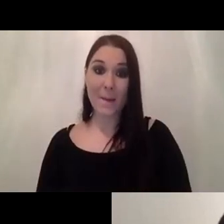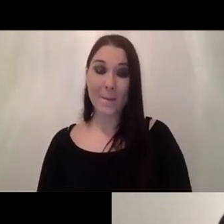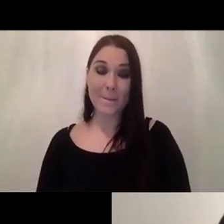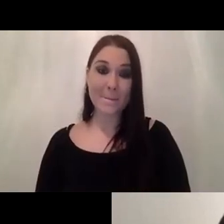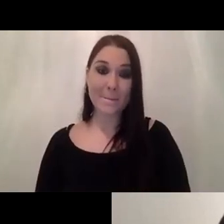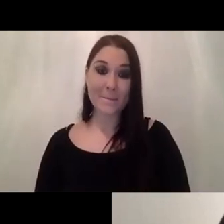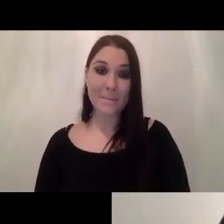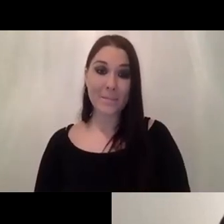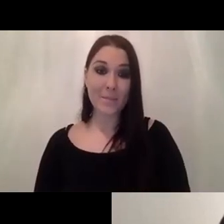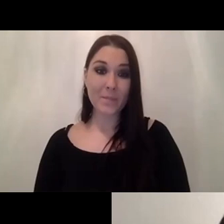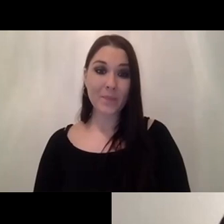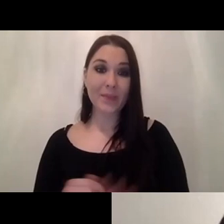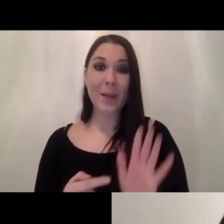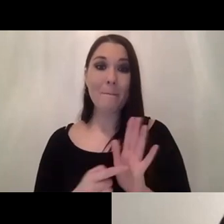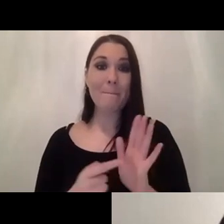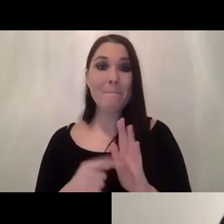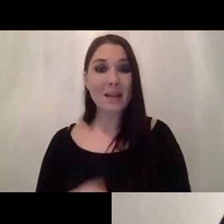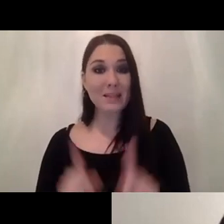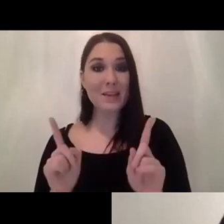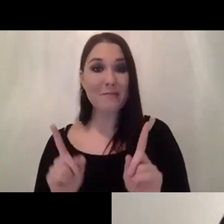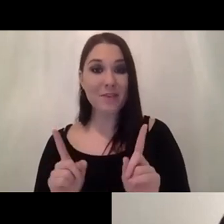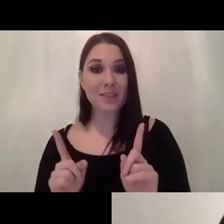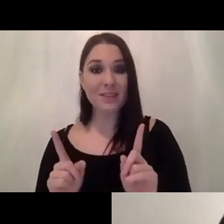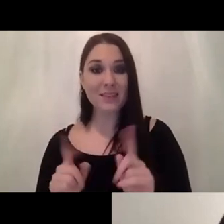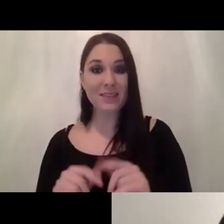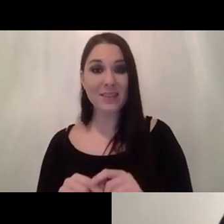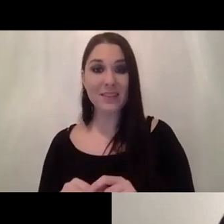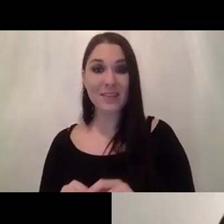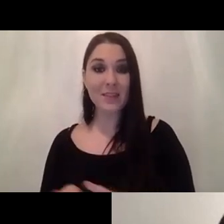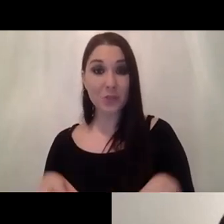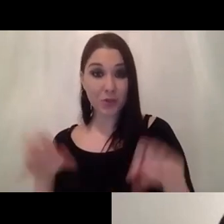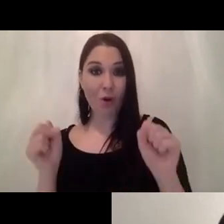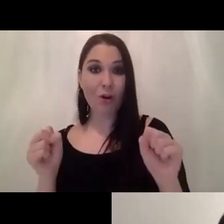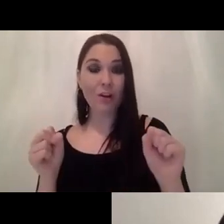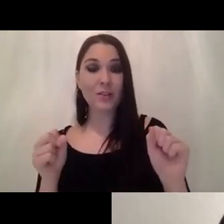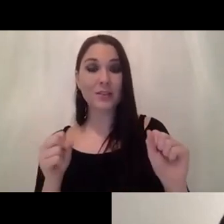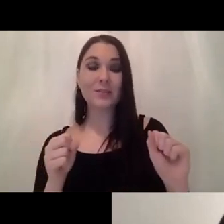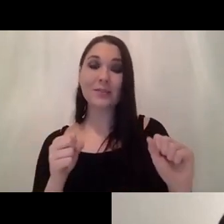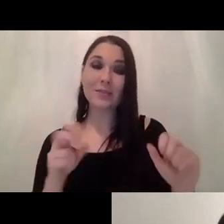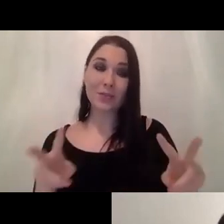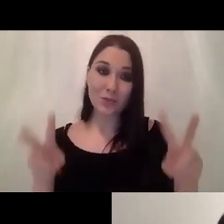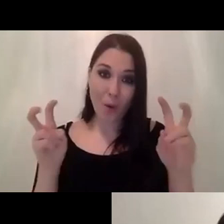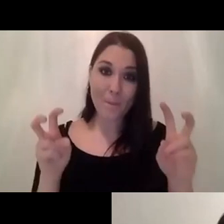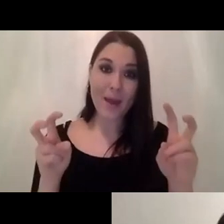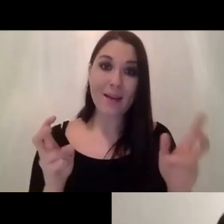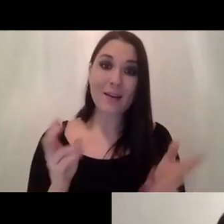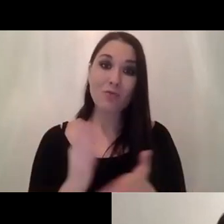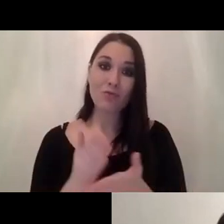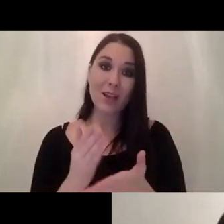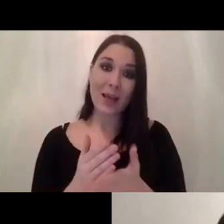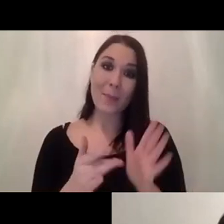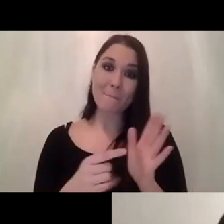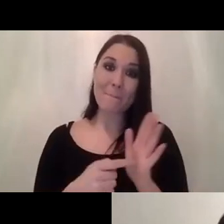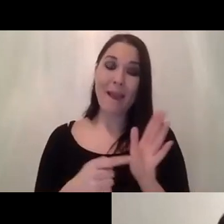let's say that the main difference to to start uh tackling the topic uh the main difference between line